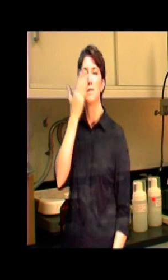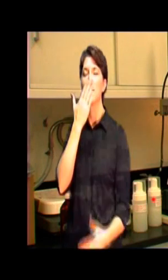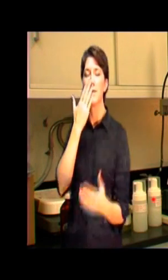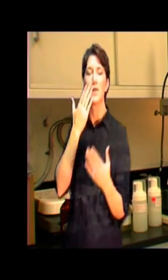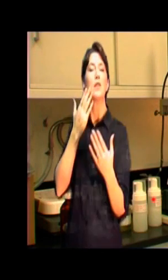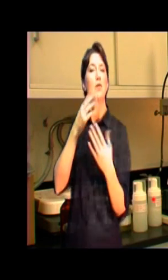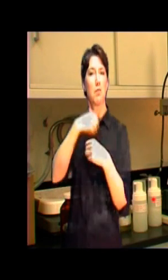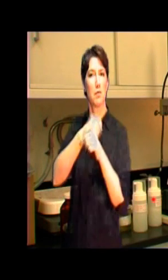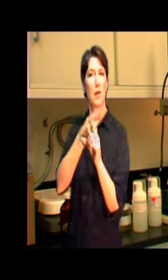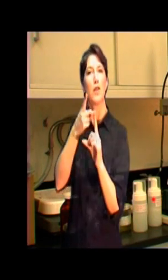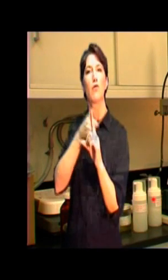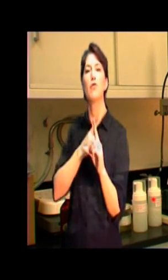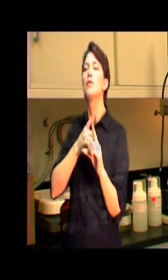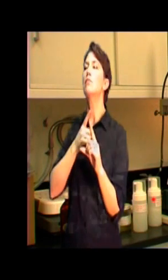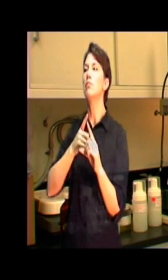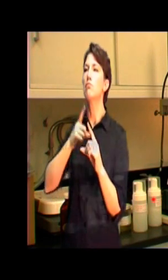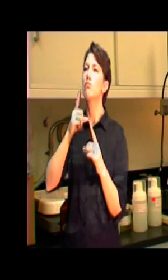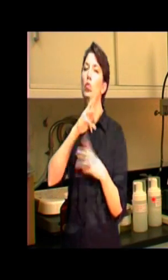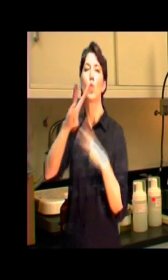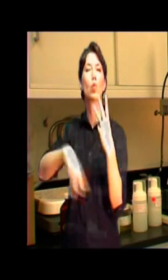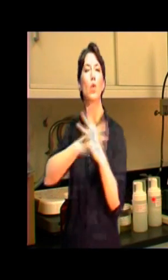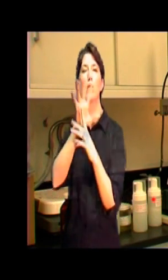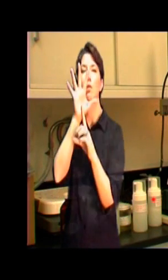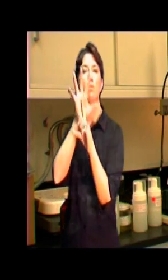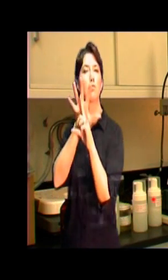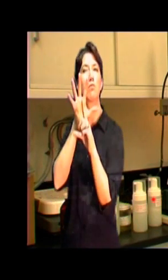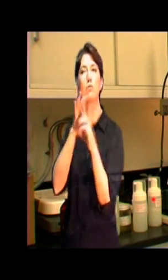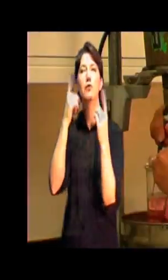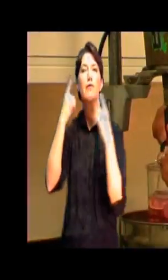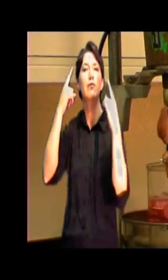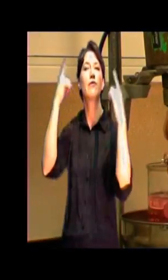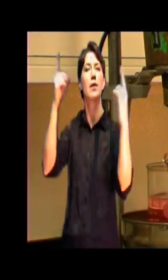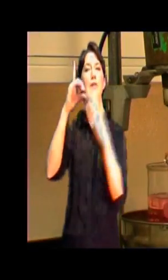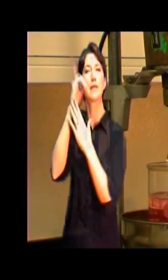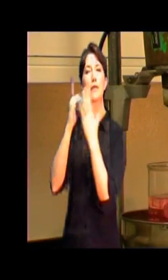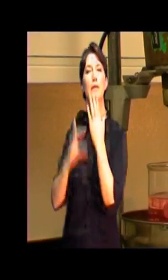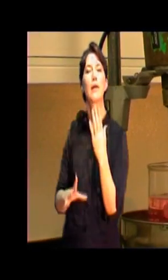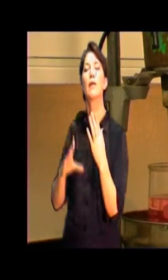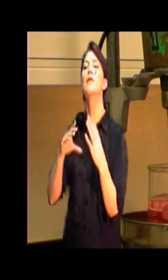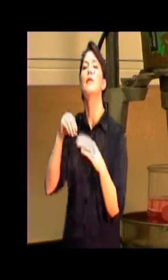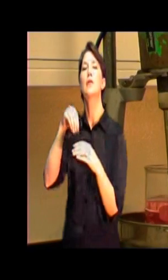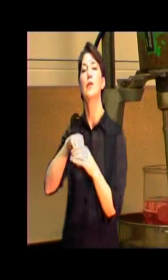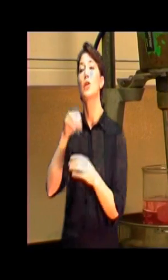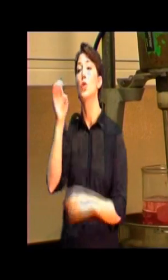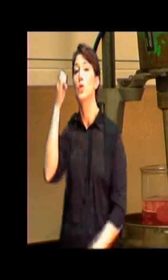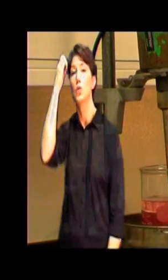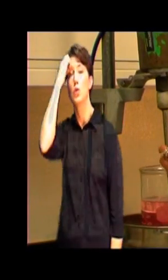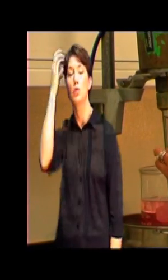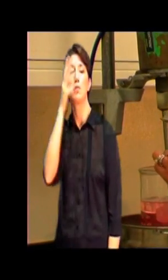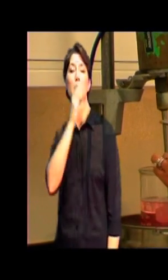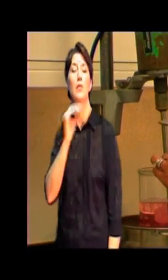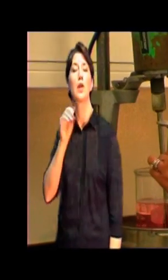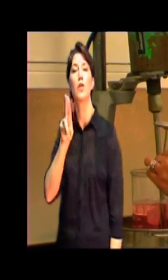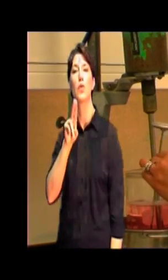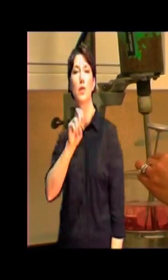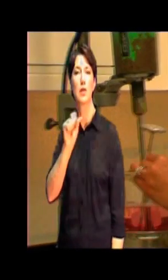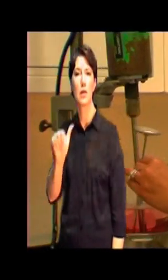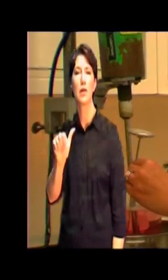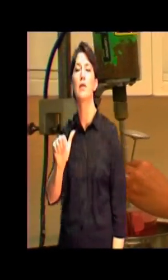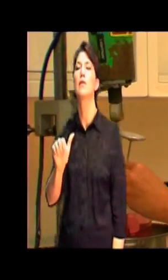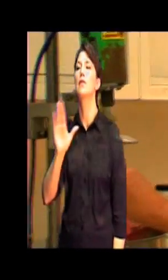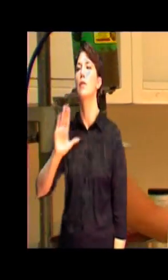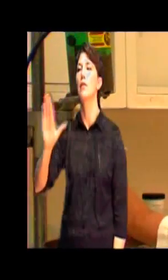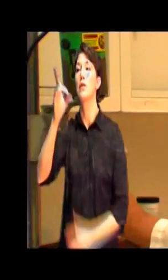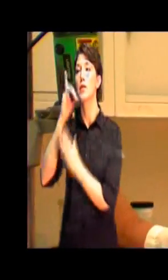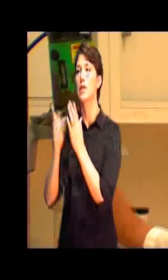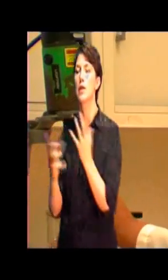created by world-renowned perfumers that have also worked with haute couture designer houses primarily in Europe and also in